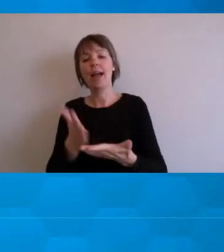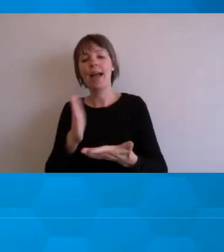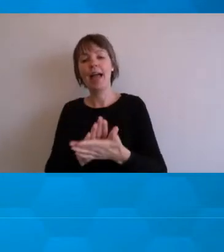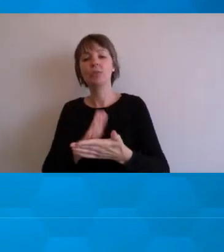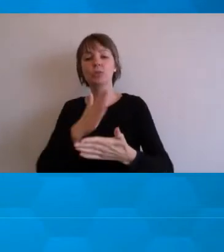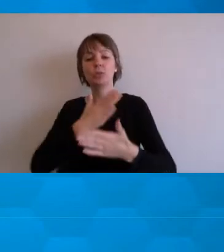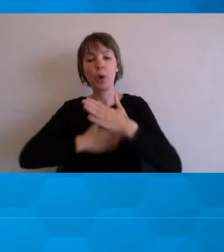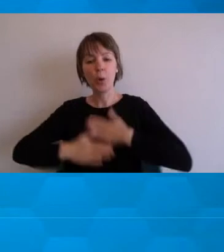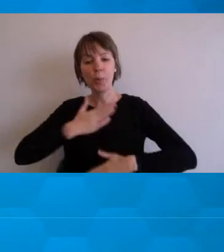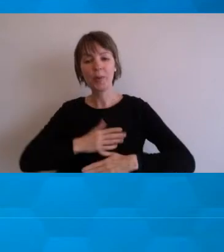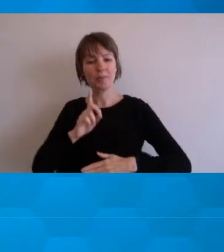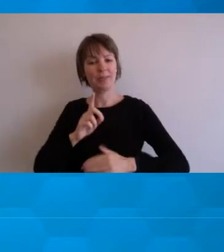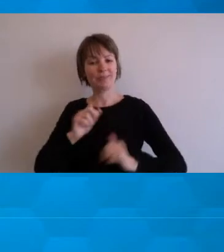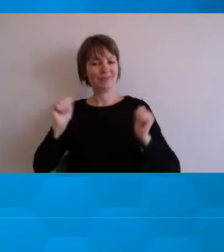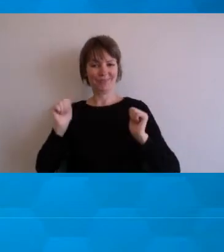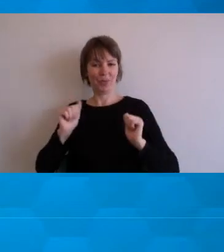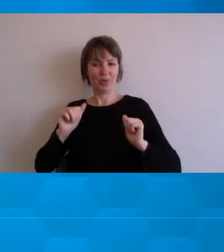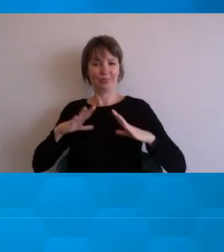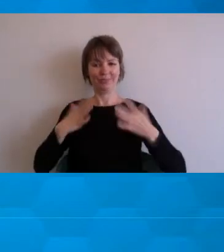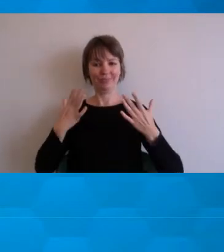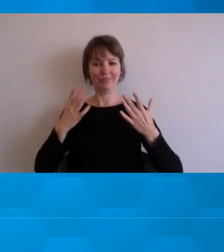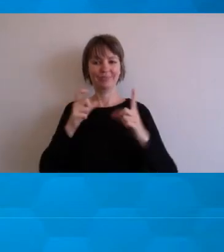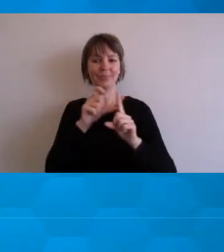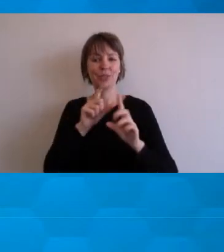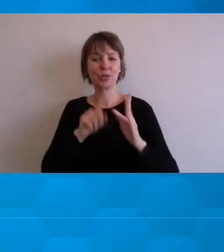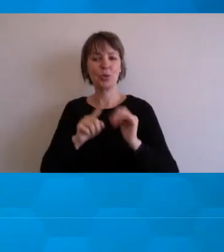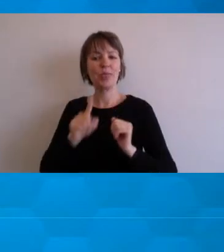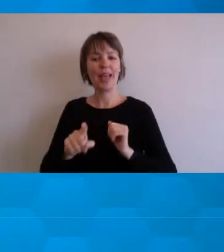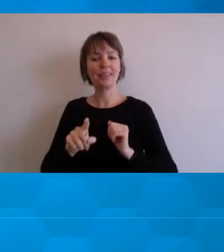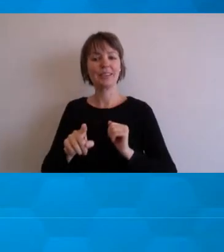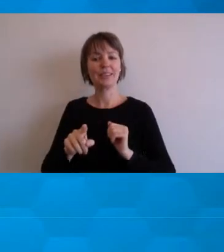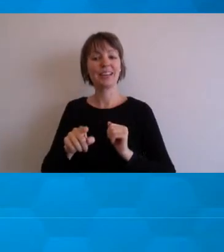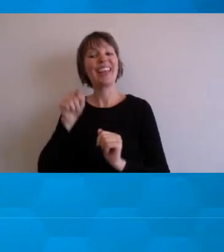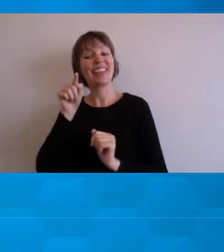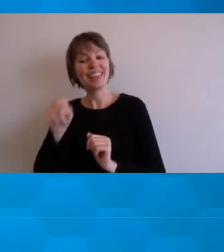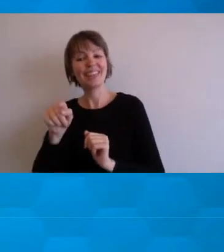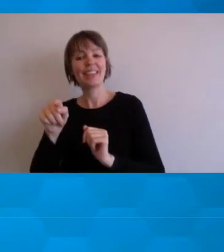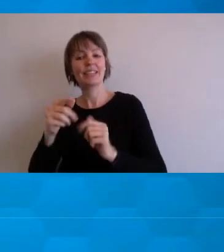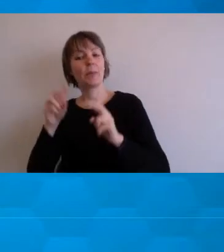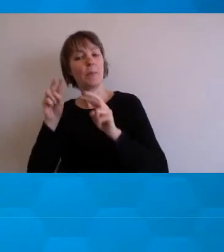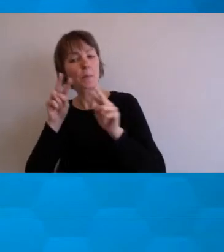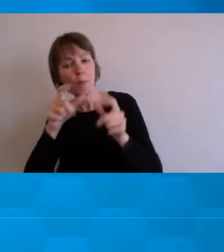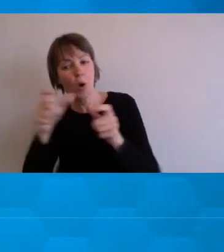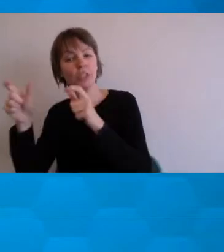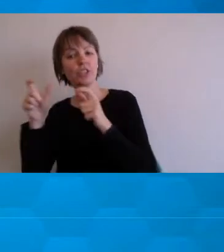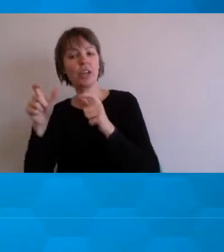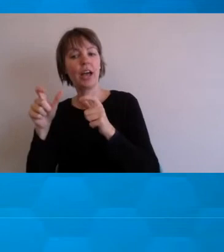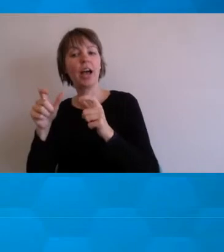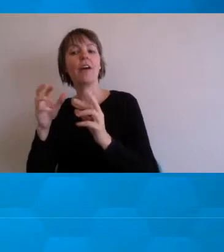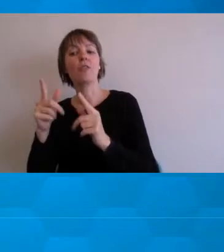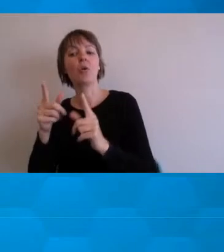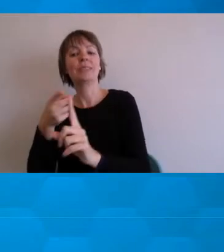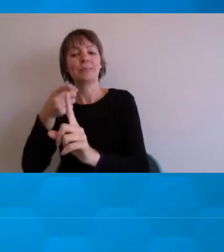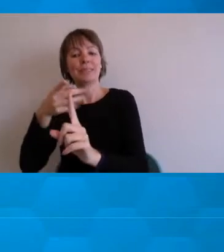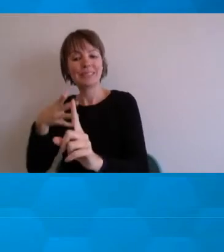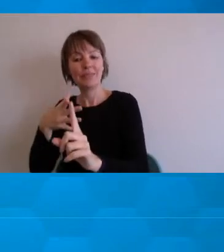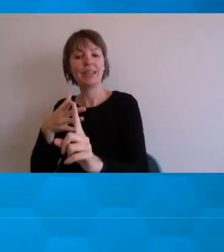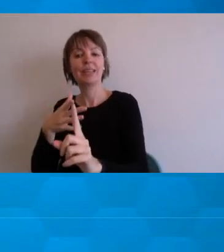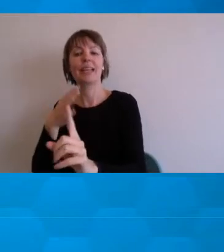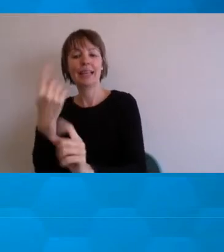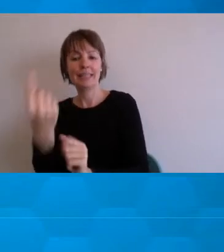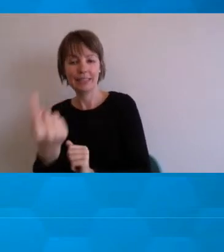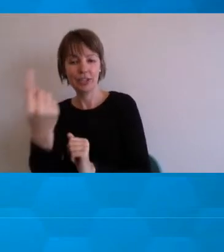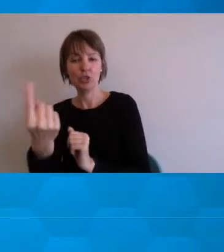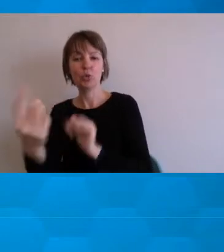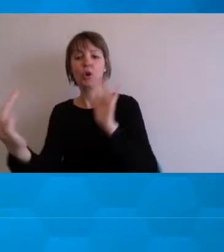But I already do that. So the idea of this monitor is actually to allow me on an individual level to reach out directly to that person and